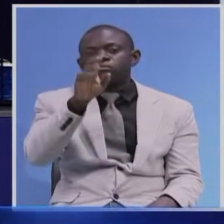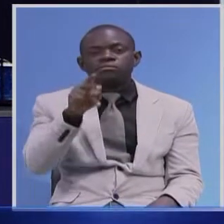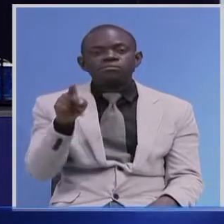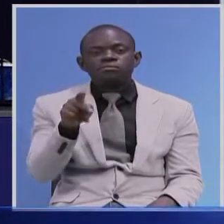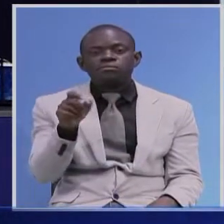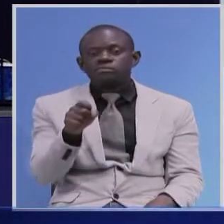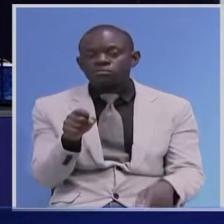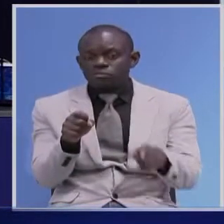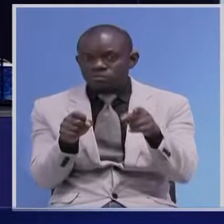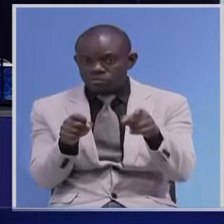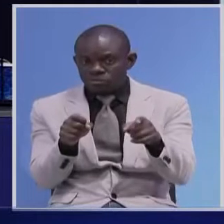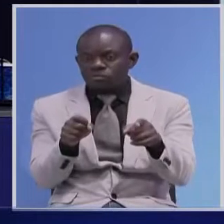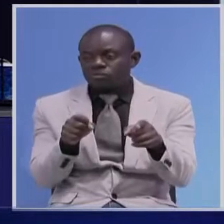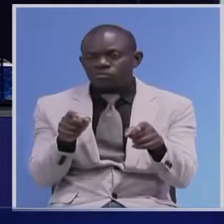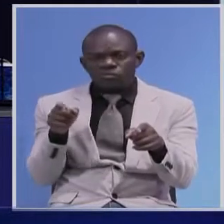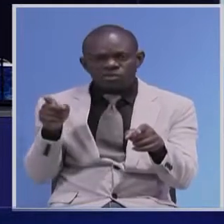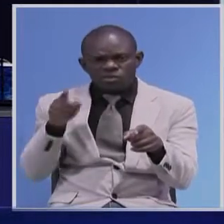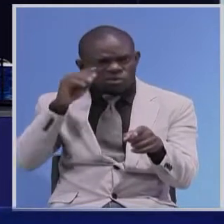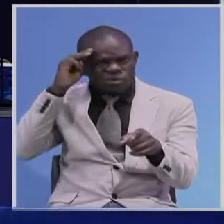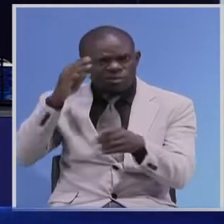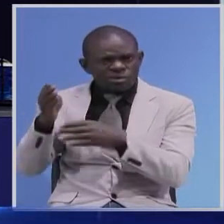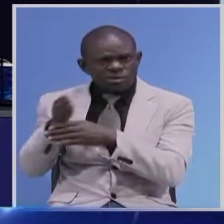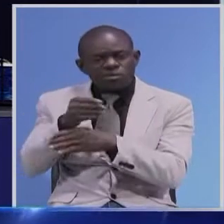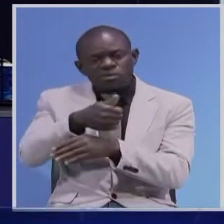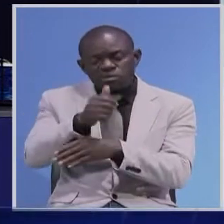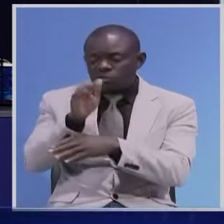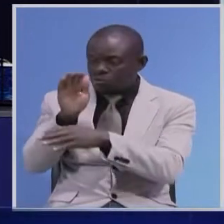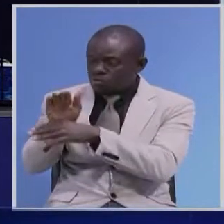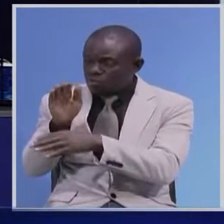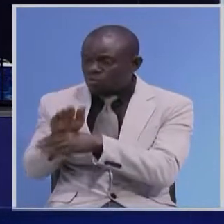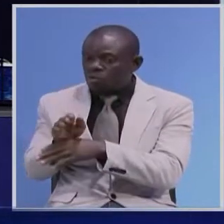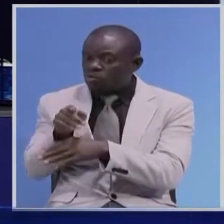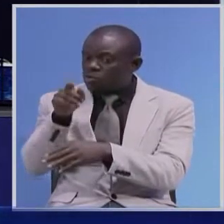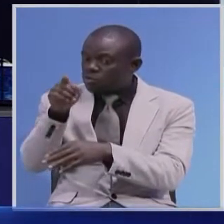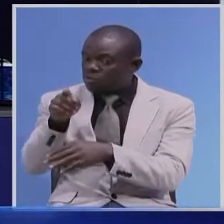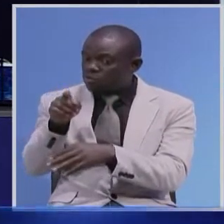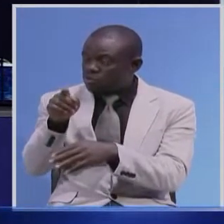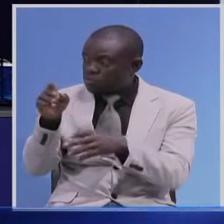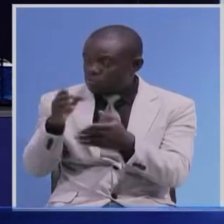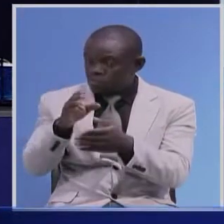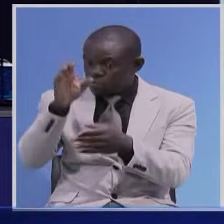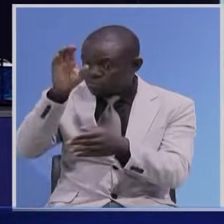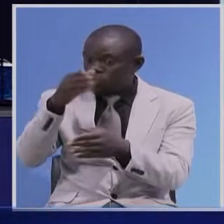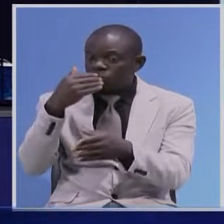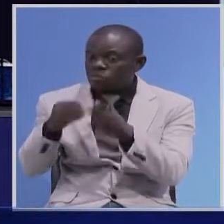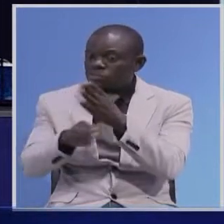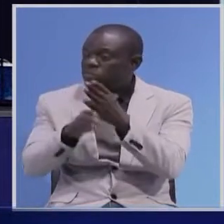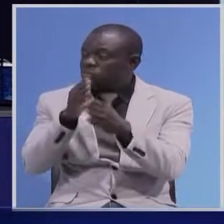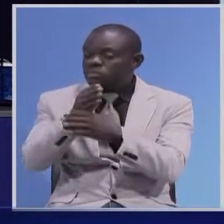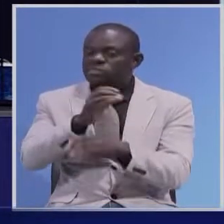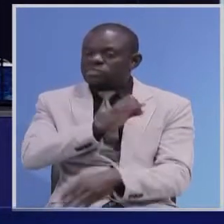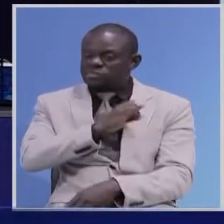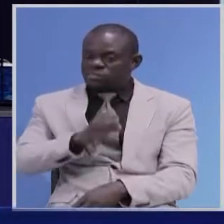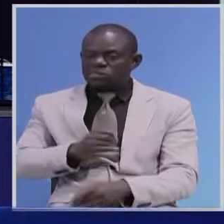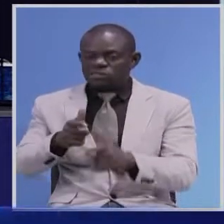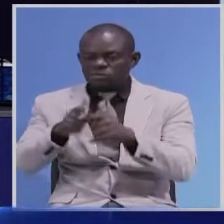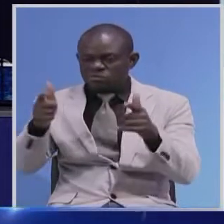Ministry of Commerce to commission the industrial yards in the province to enhance trade in the region with neighboring Angola